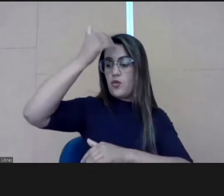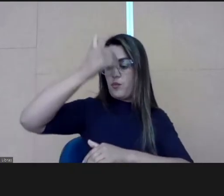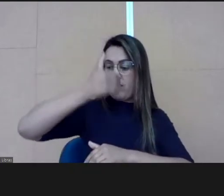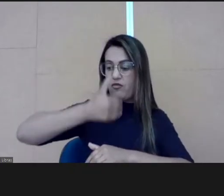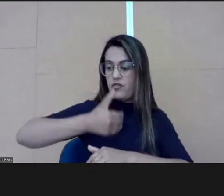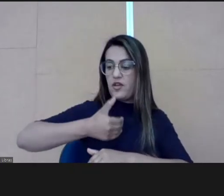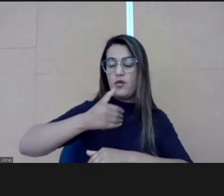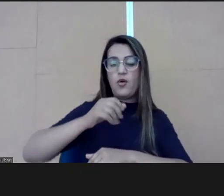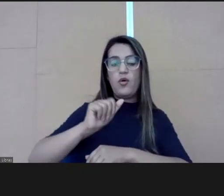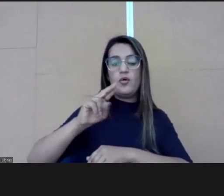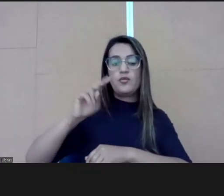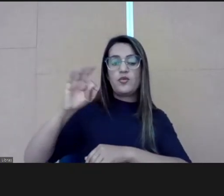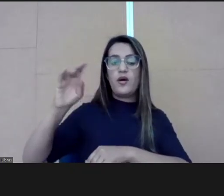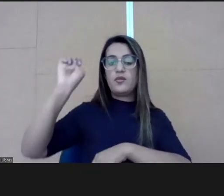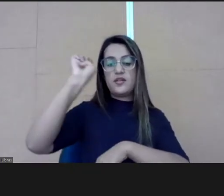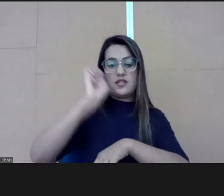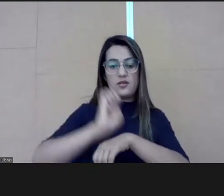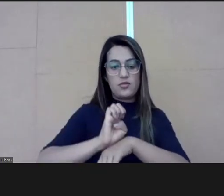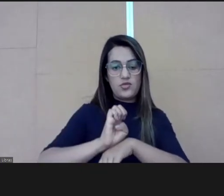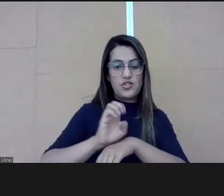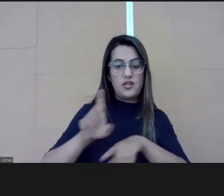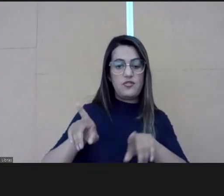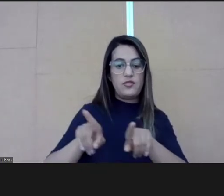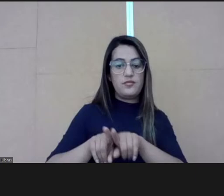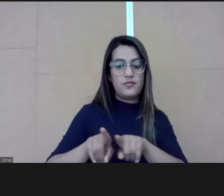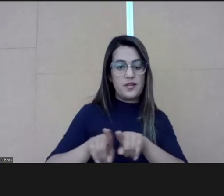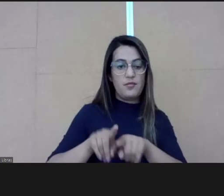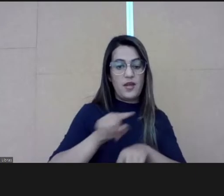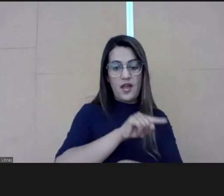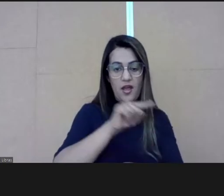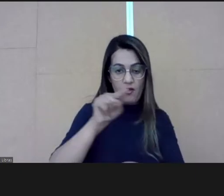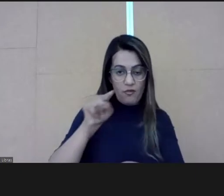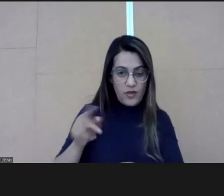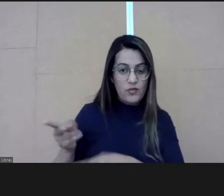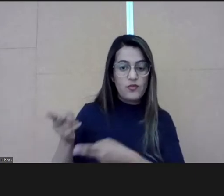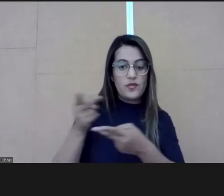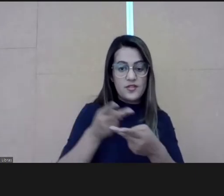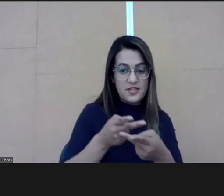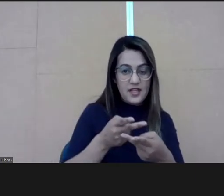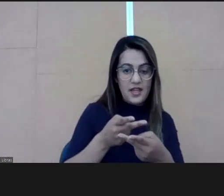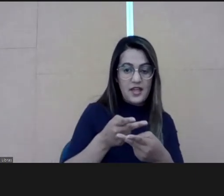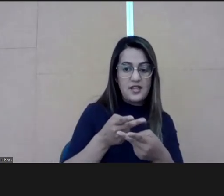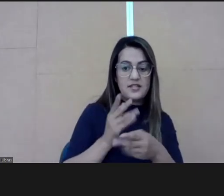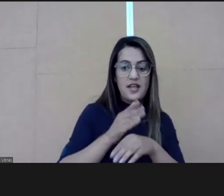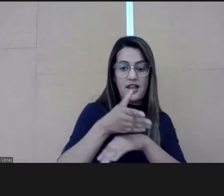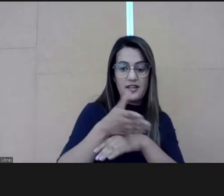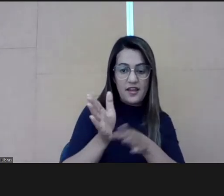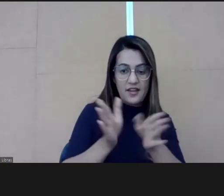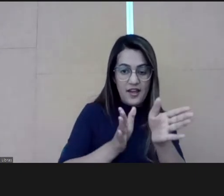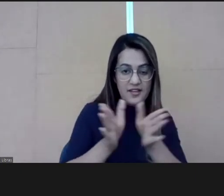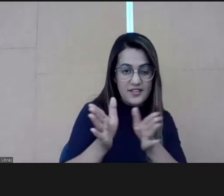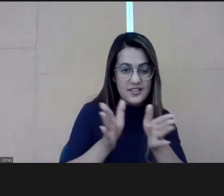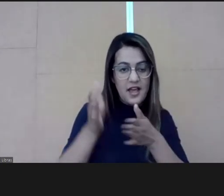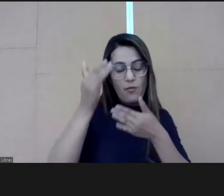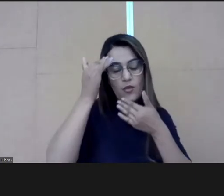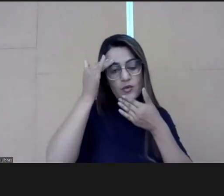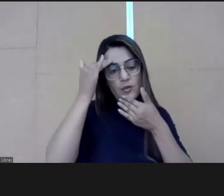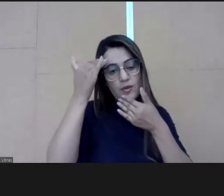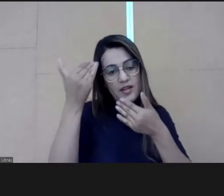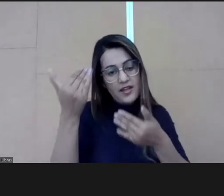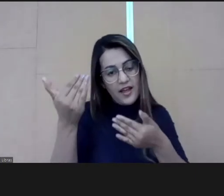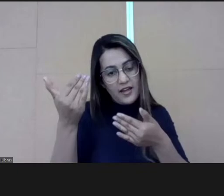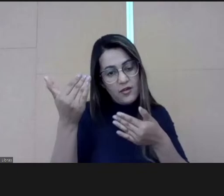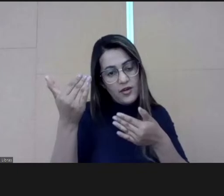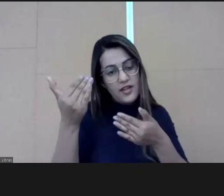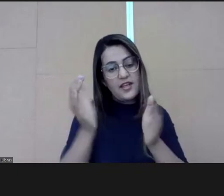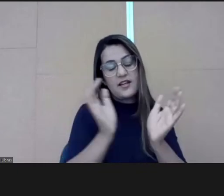have a Brazilian high position leader profile, well designed. Thank you very much.